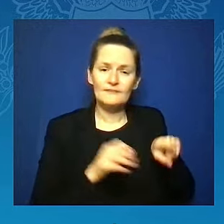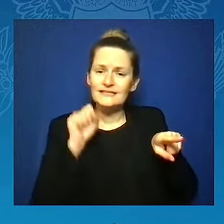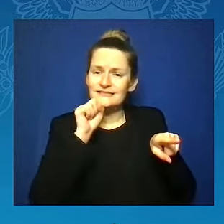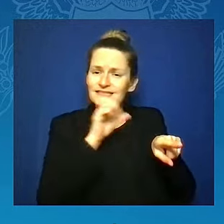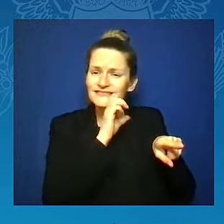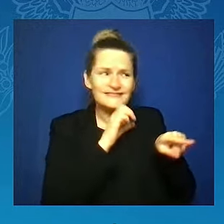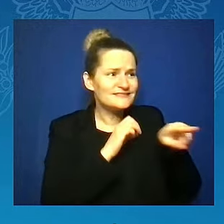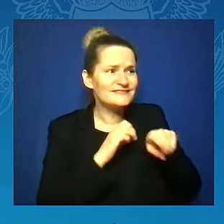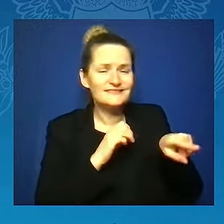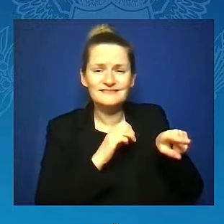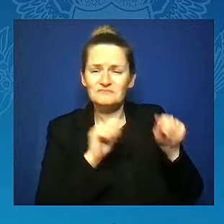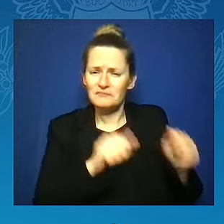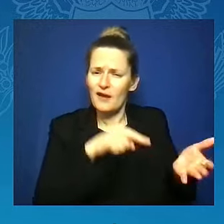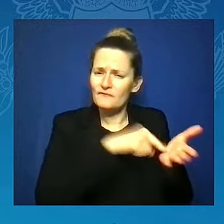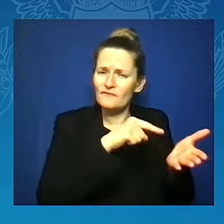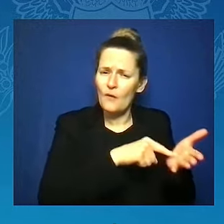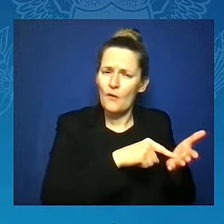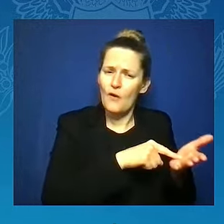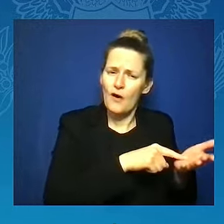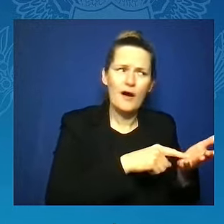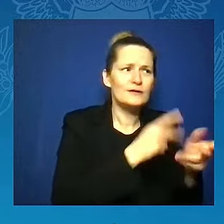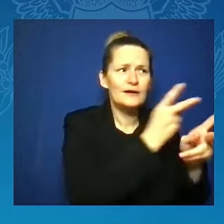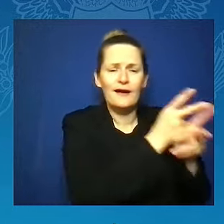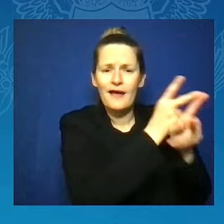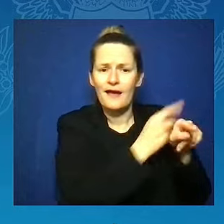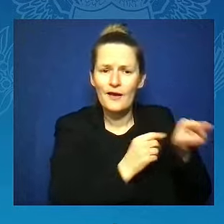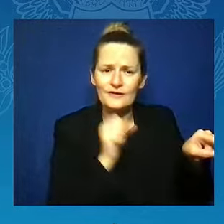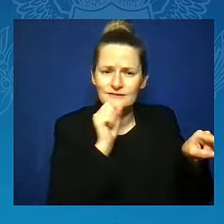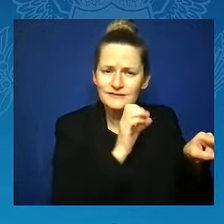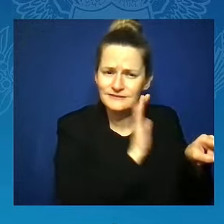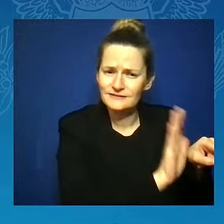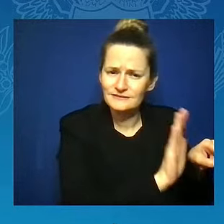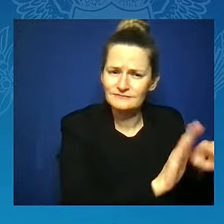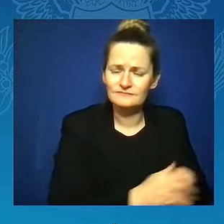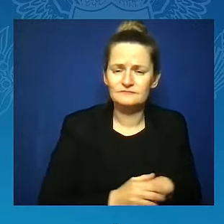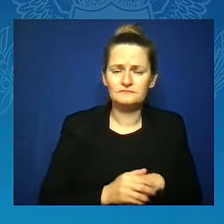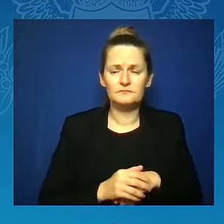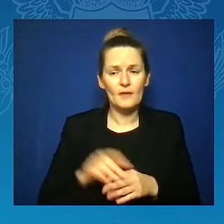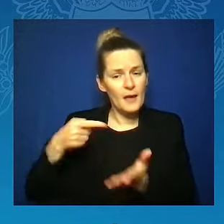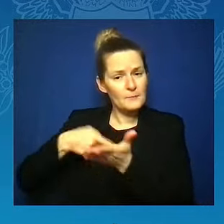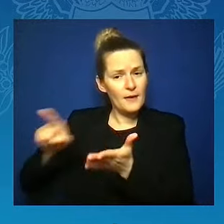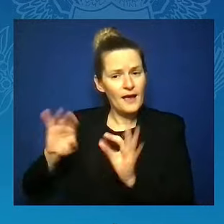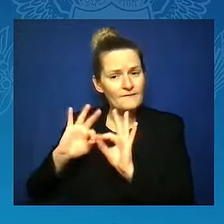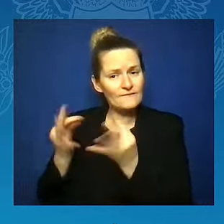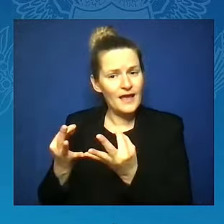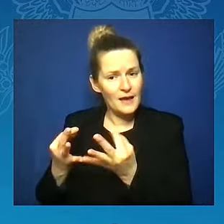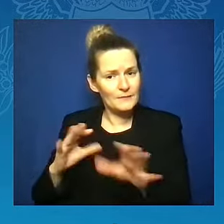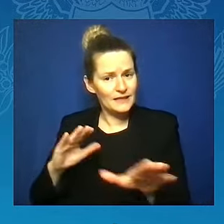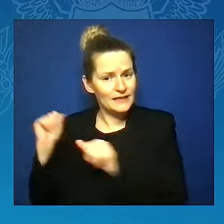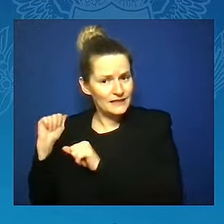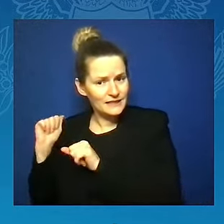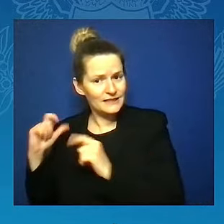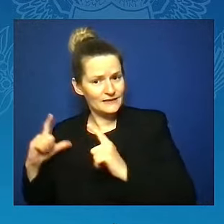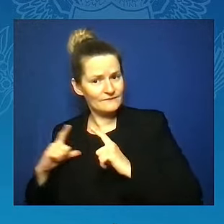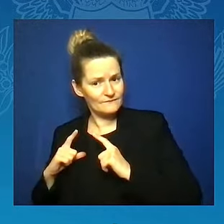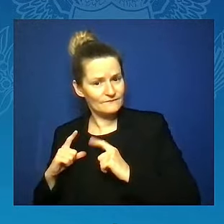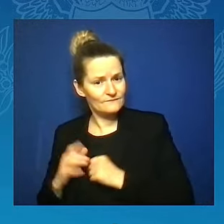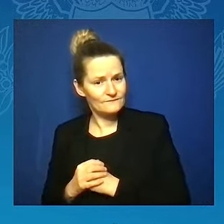We here believe in a future where all women and all mothers are safe.